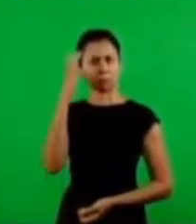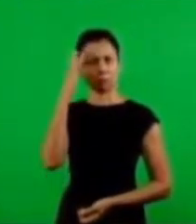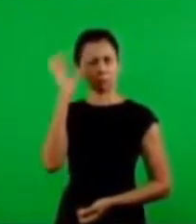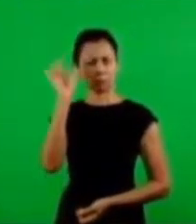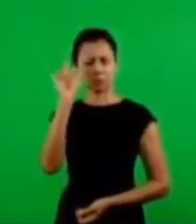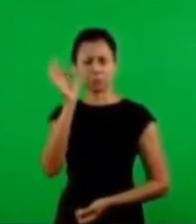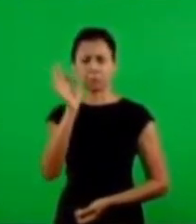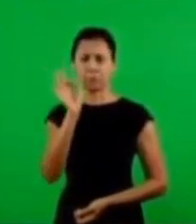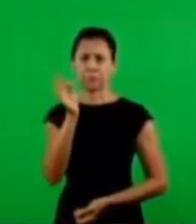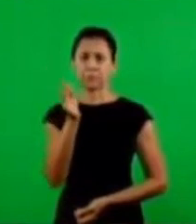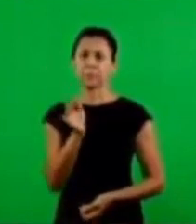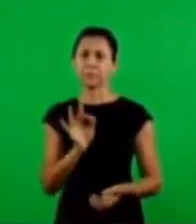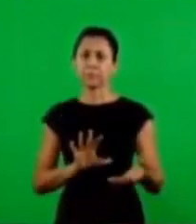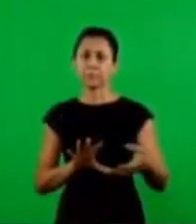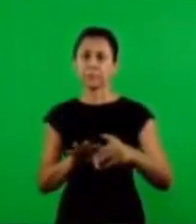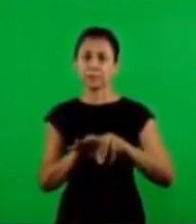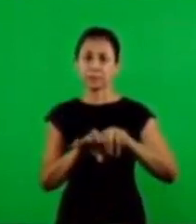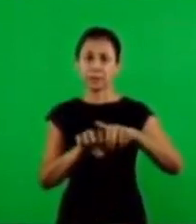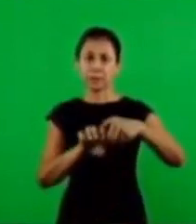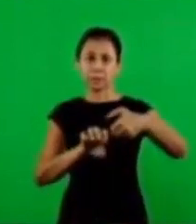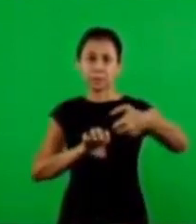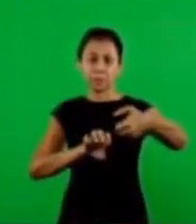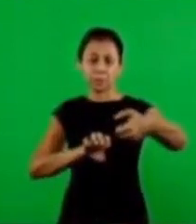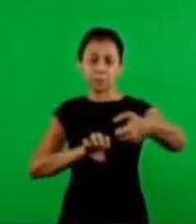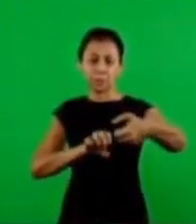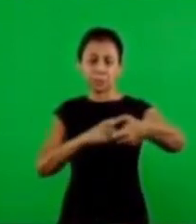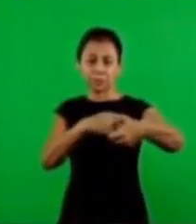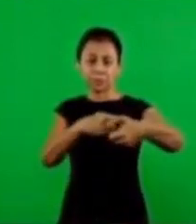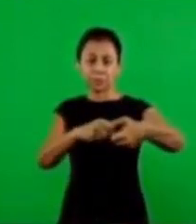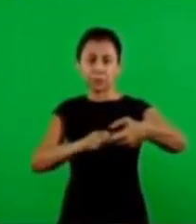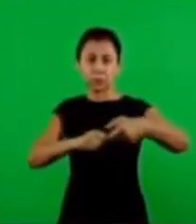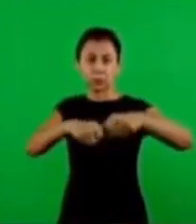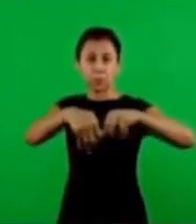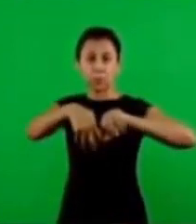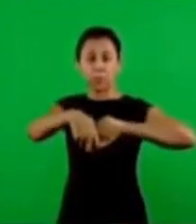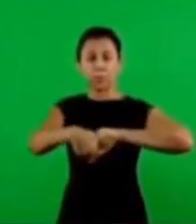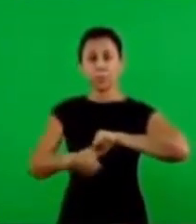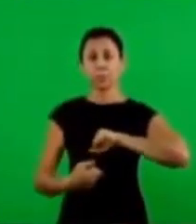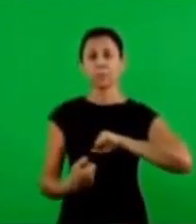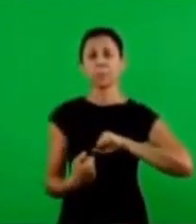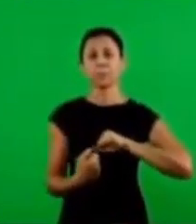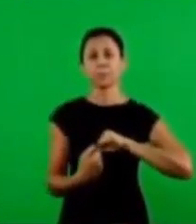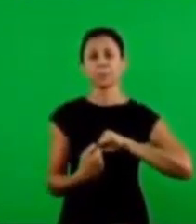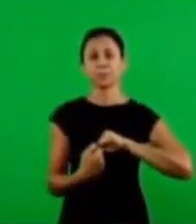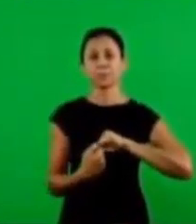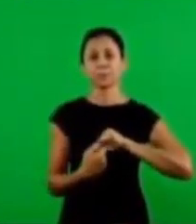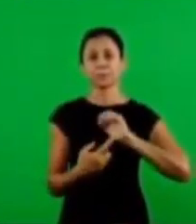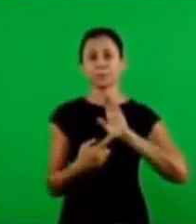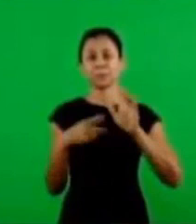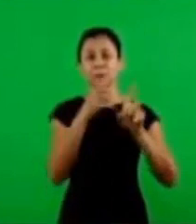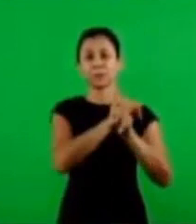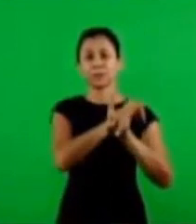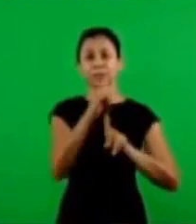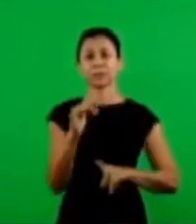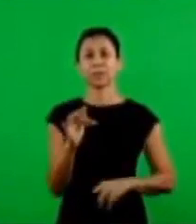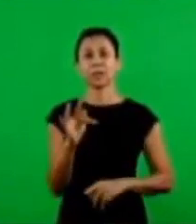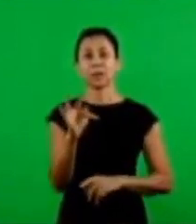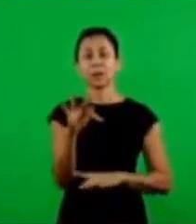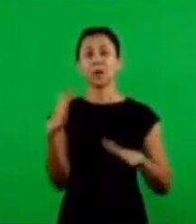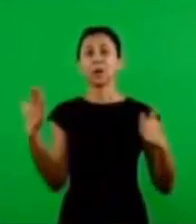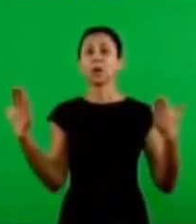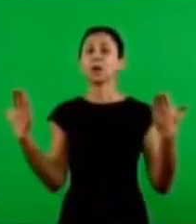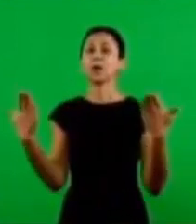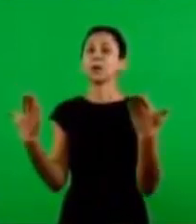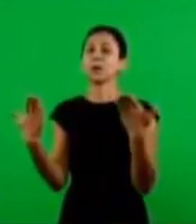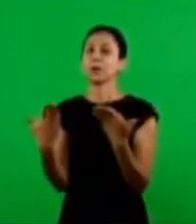Because he, the scriptures, the scriptures speak prophetically about him. Now, the faithful church, the church of all